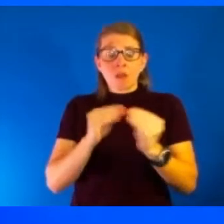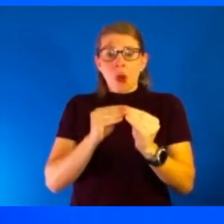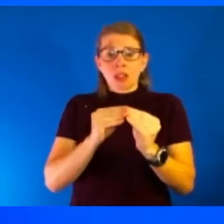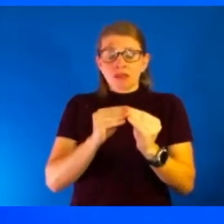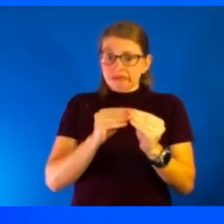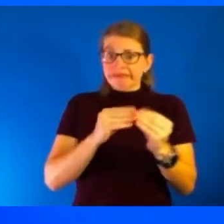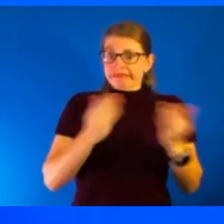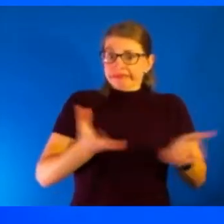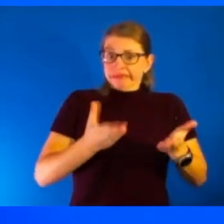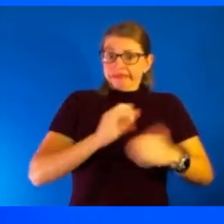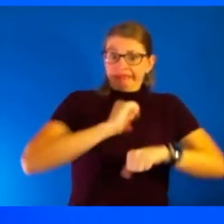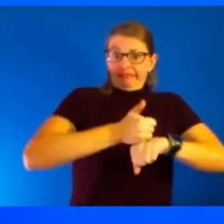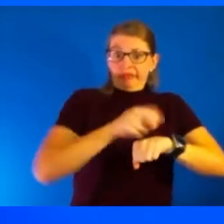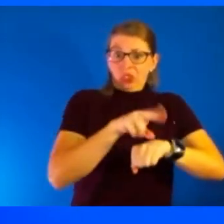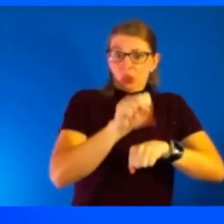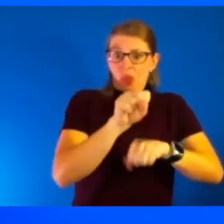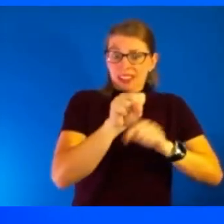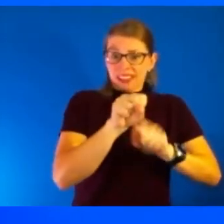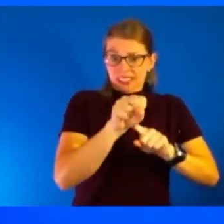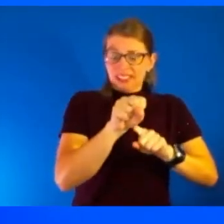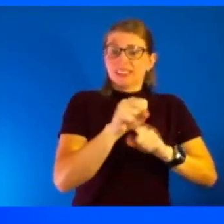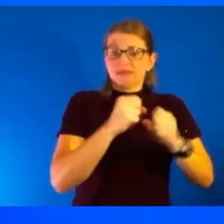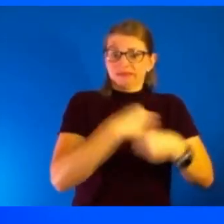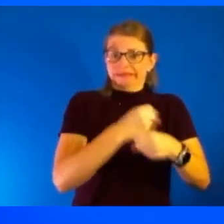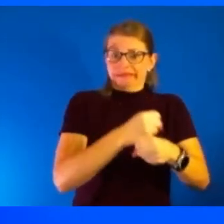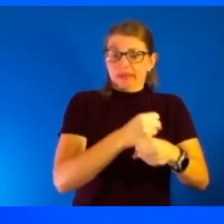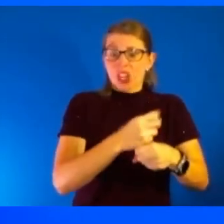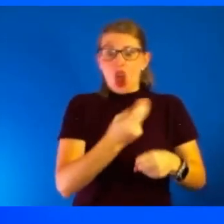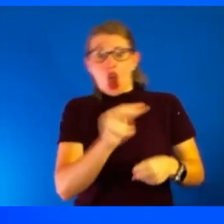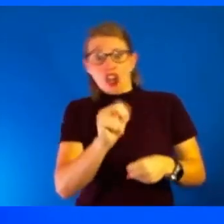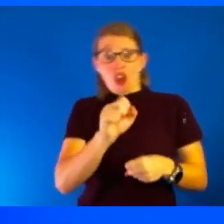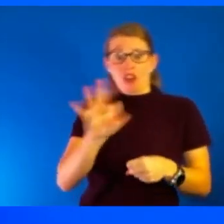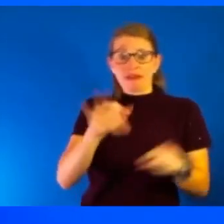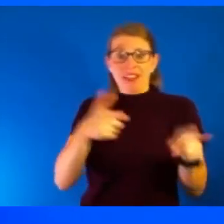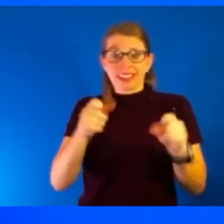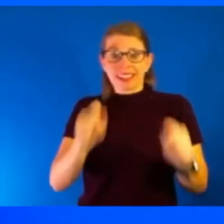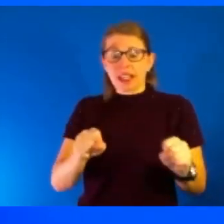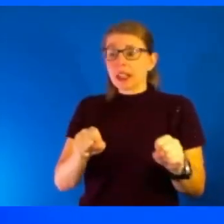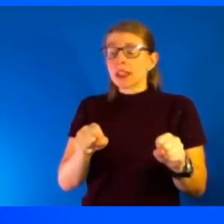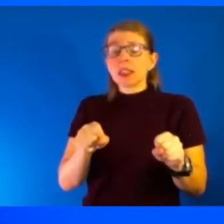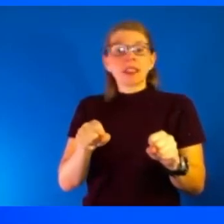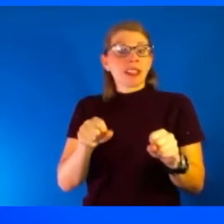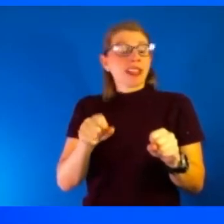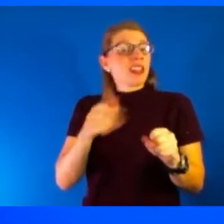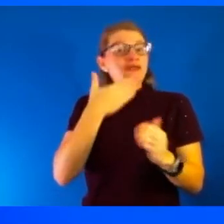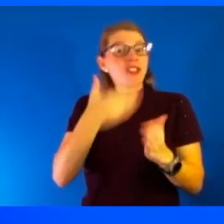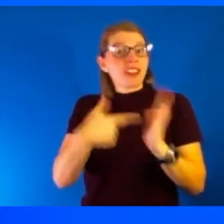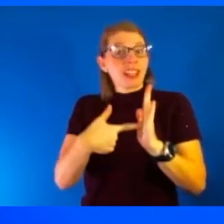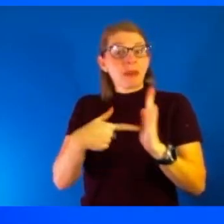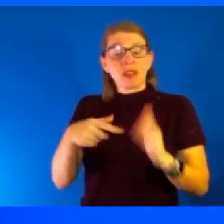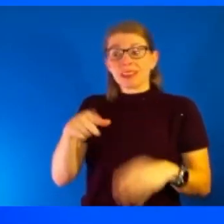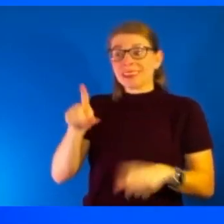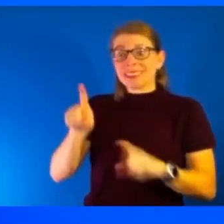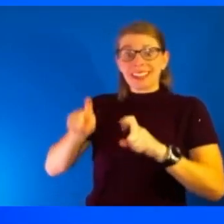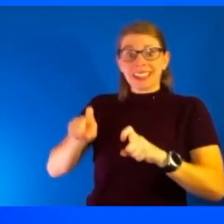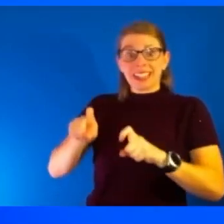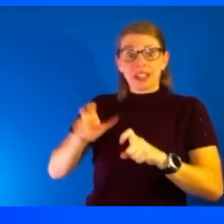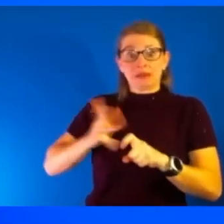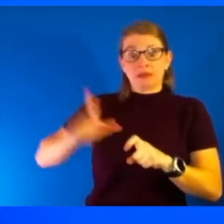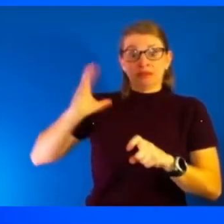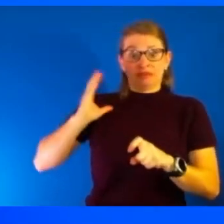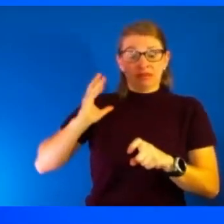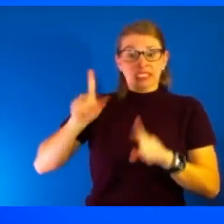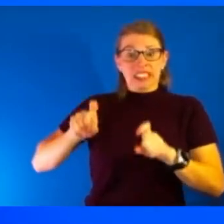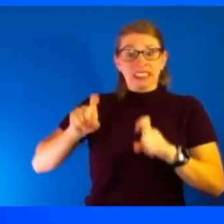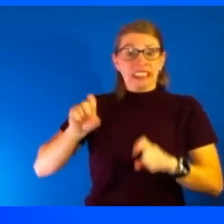so we can turn things on and turn things off really quickly. We've seen that with testing. You know, testing wasn't very sexy in the spring. Everyone was